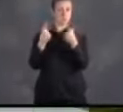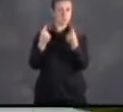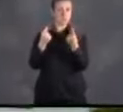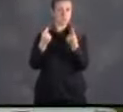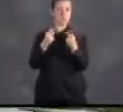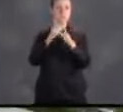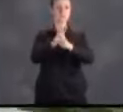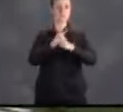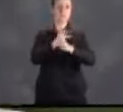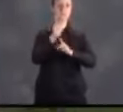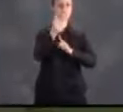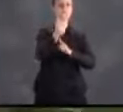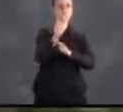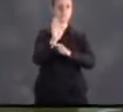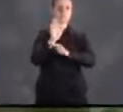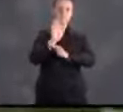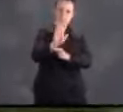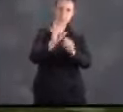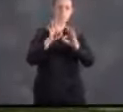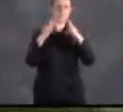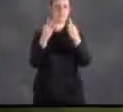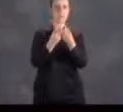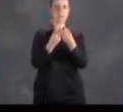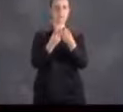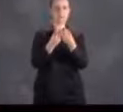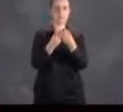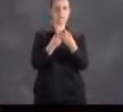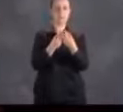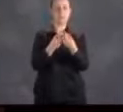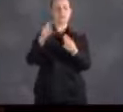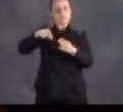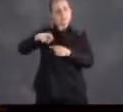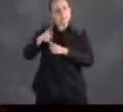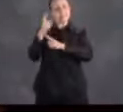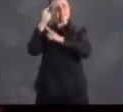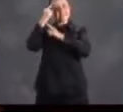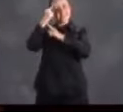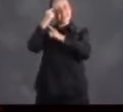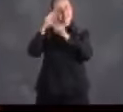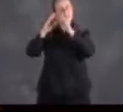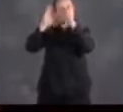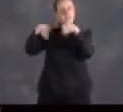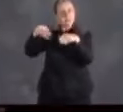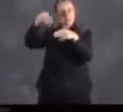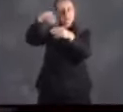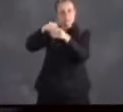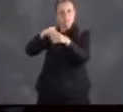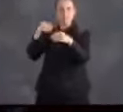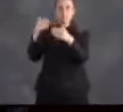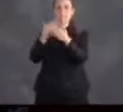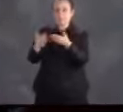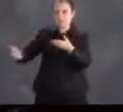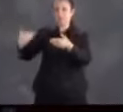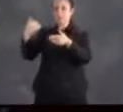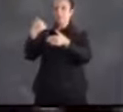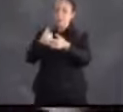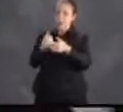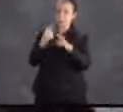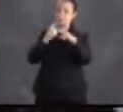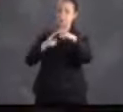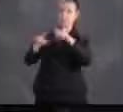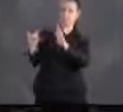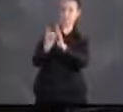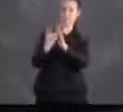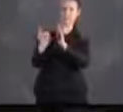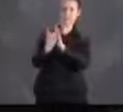is to take care of yourself and your family. But you also need to account for your home, your belongings, and your